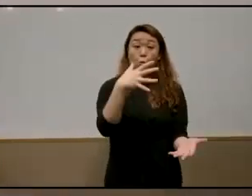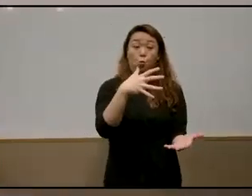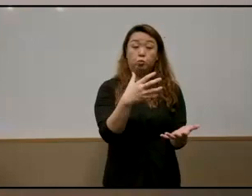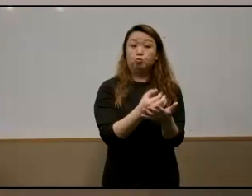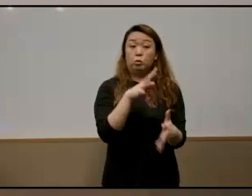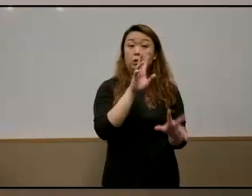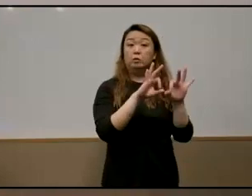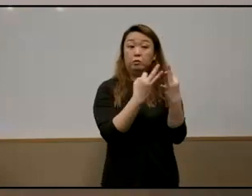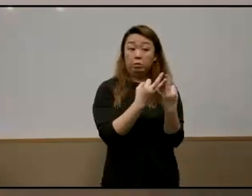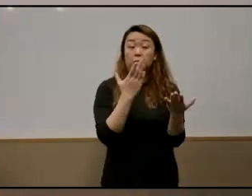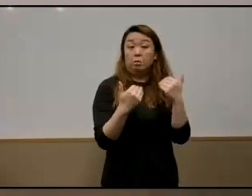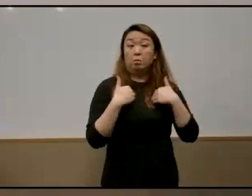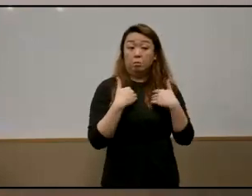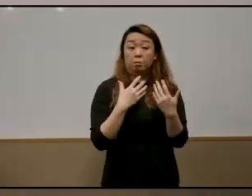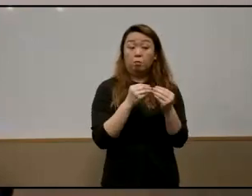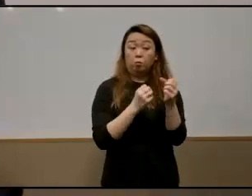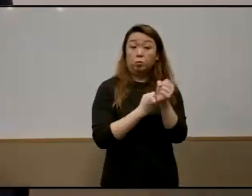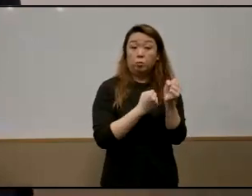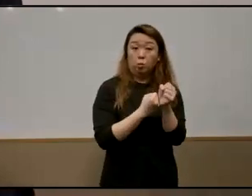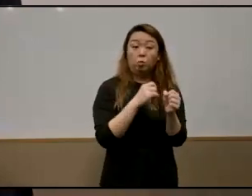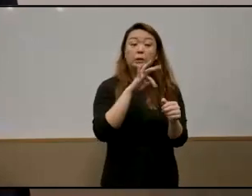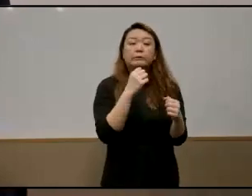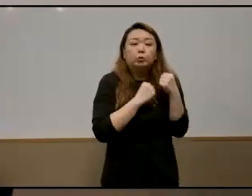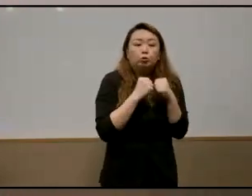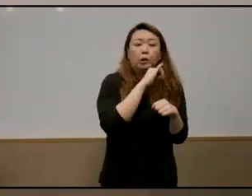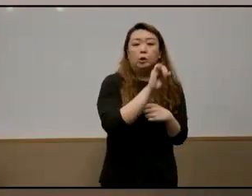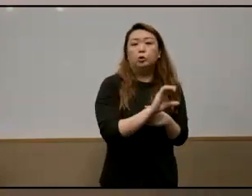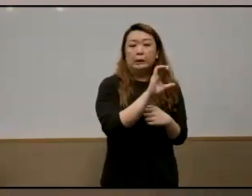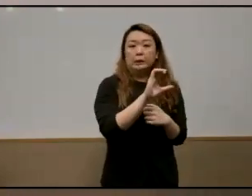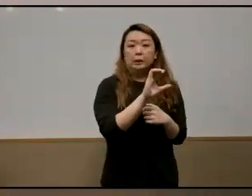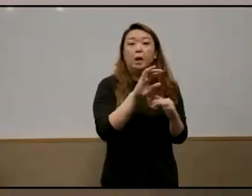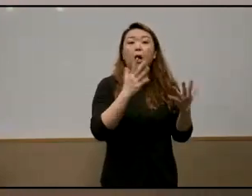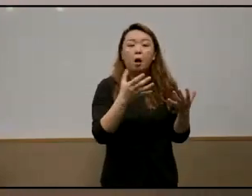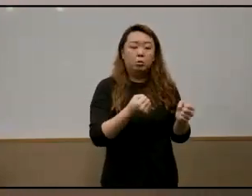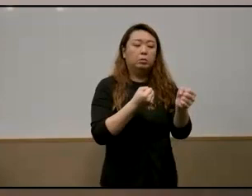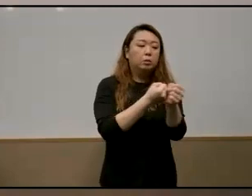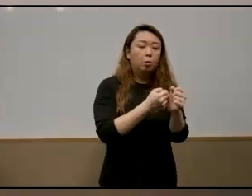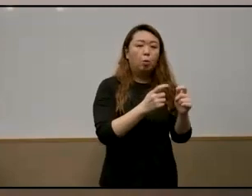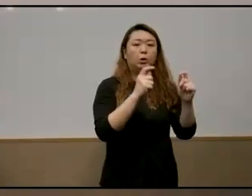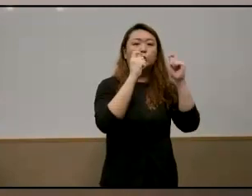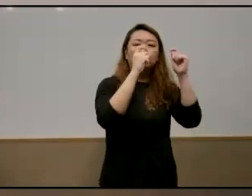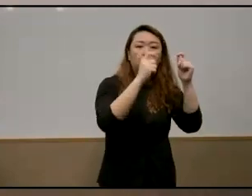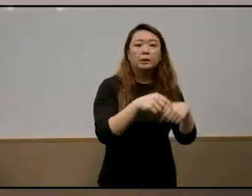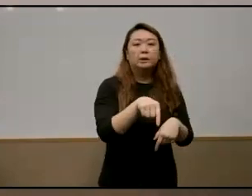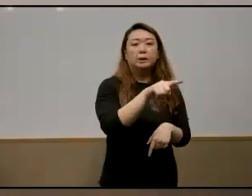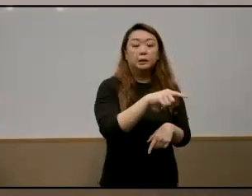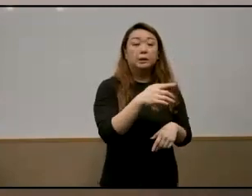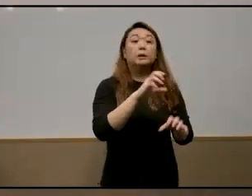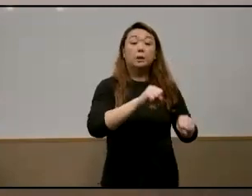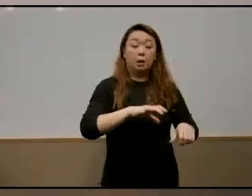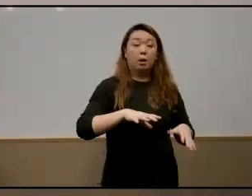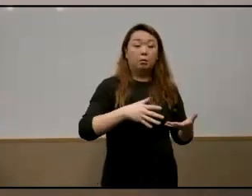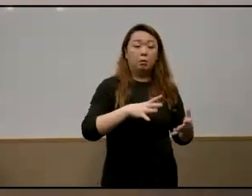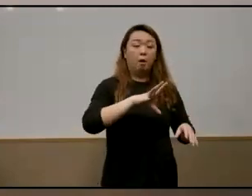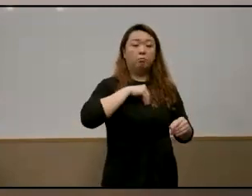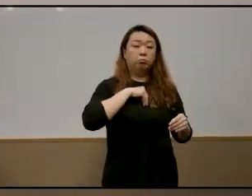additional support for their children if they struggled in jc through private tuition they can afford failure so to speak by absorbing the